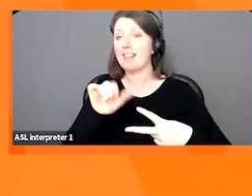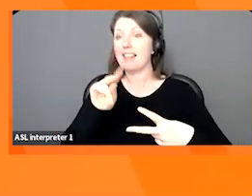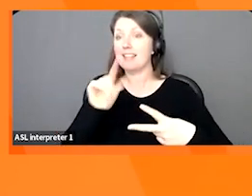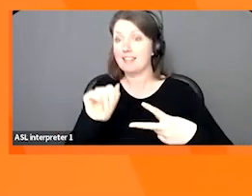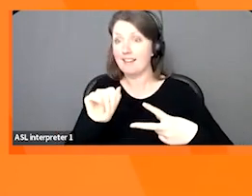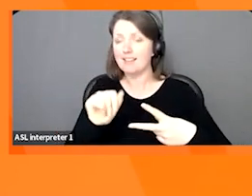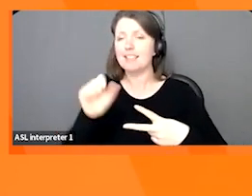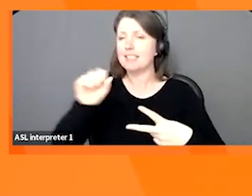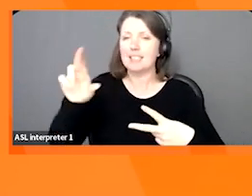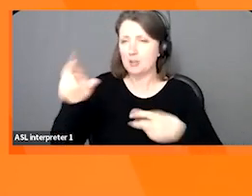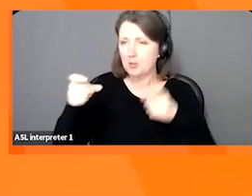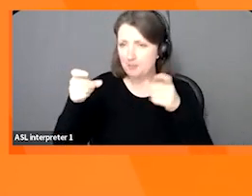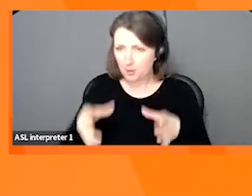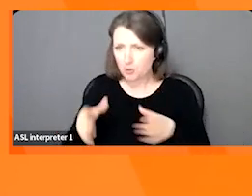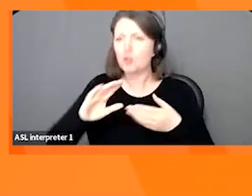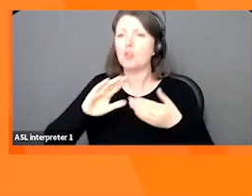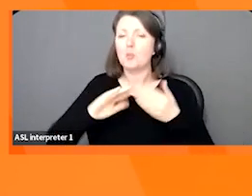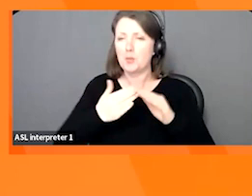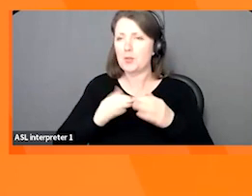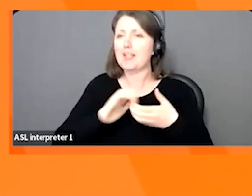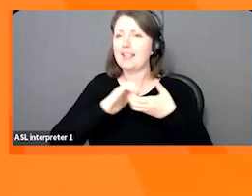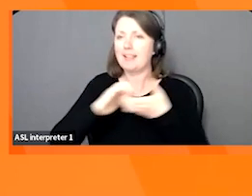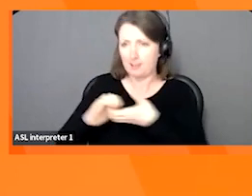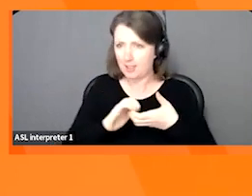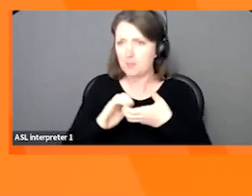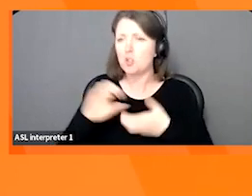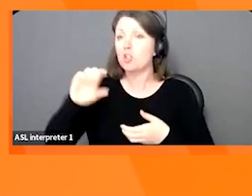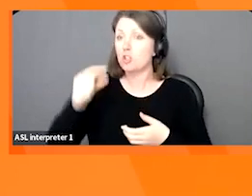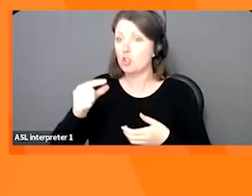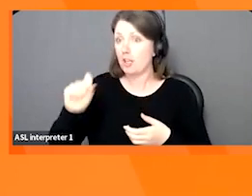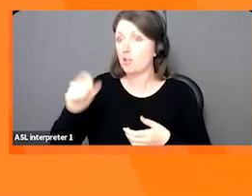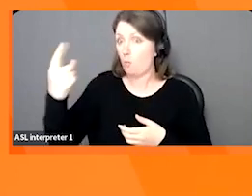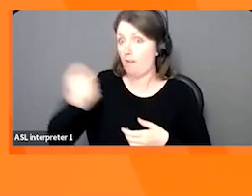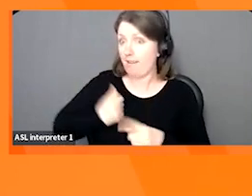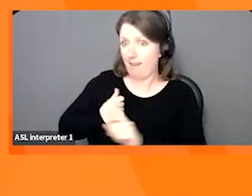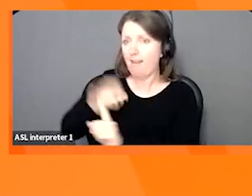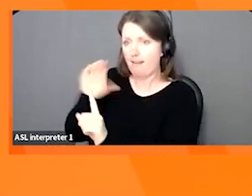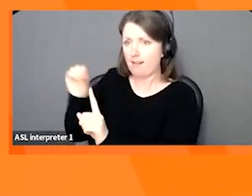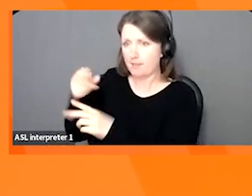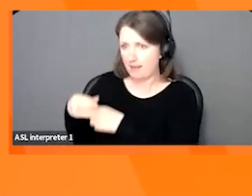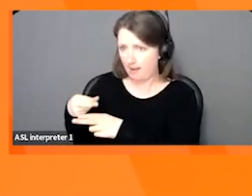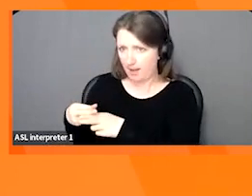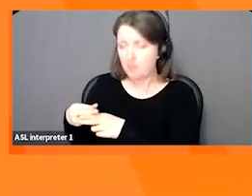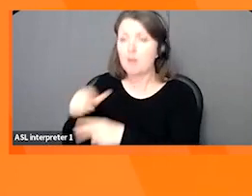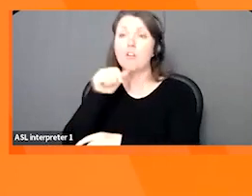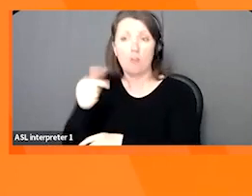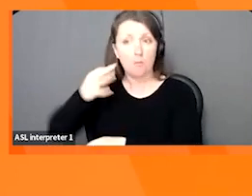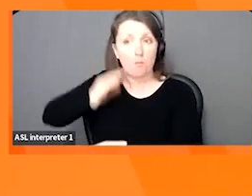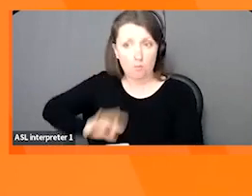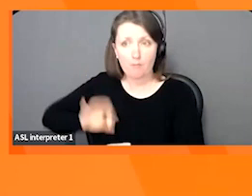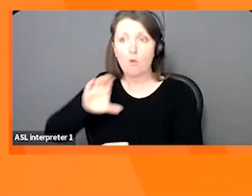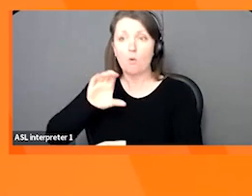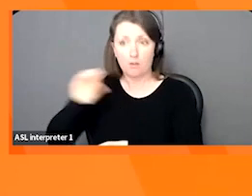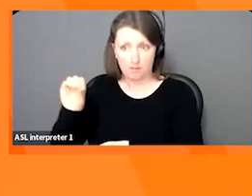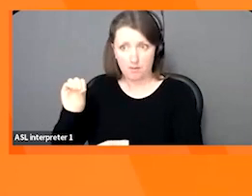senior manager of community engagement for GS1 Canada. GS1 Canada is a not for profit organization that is part of a larger